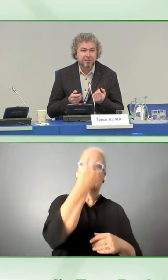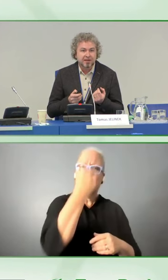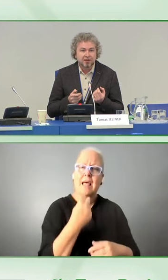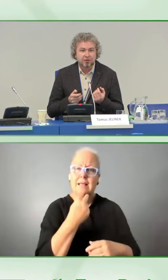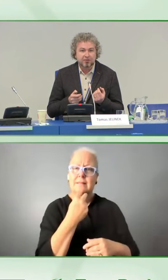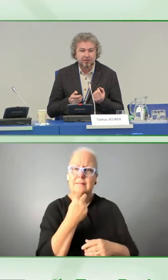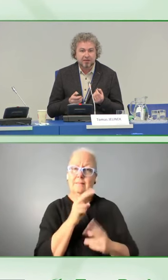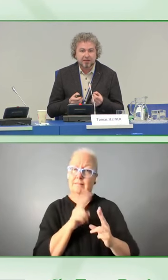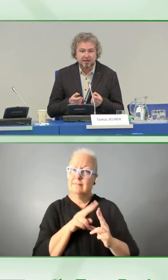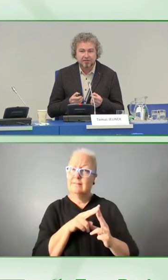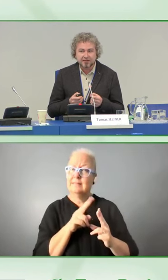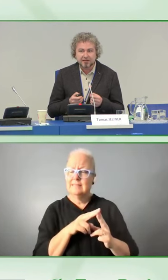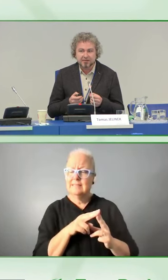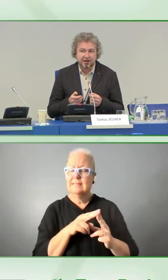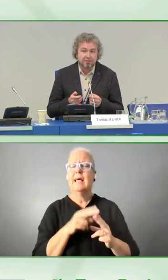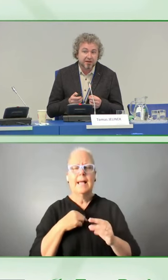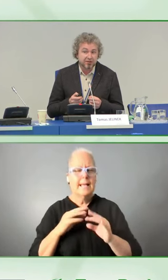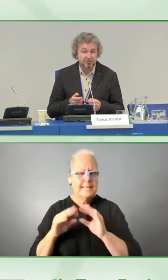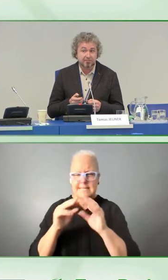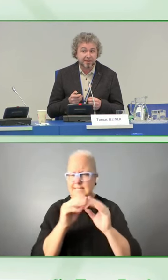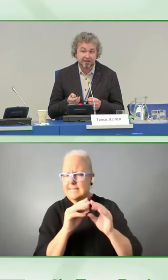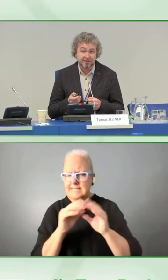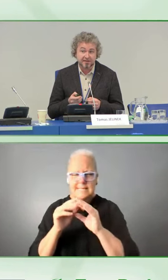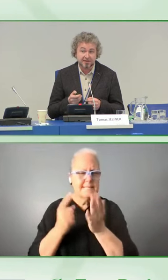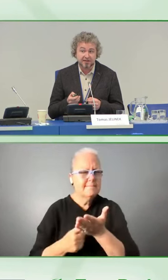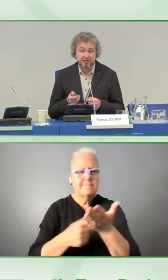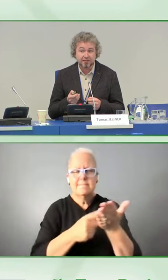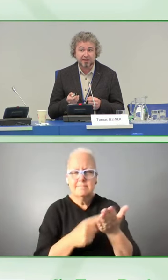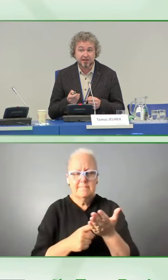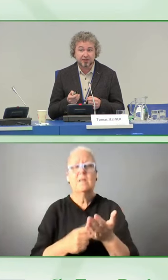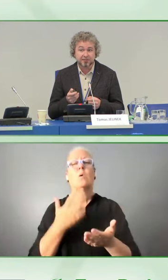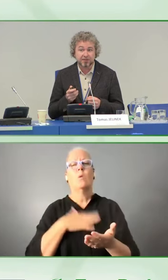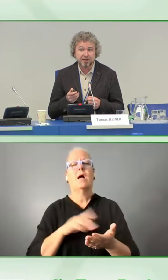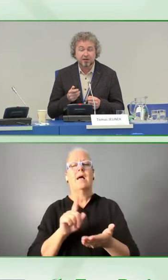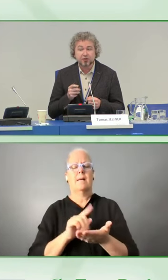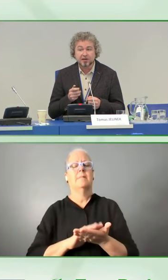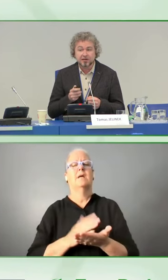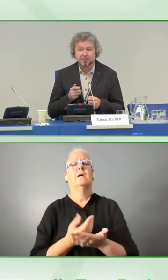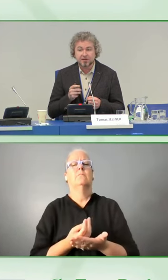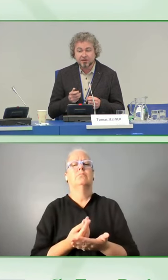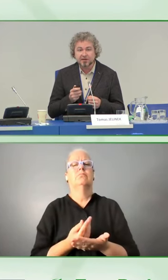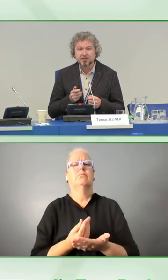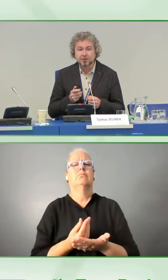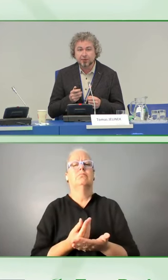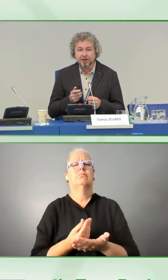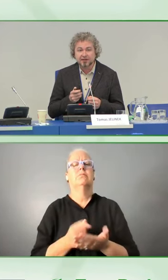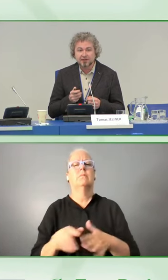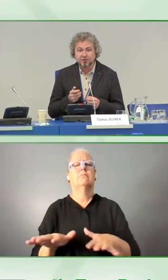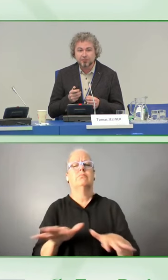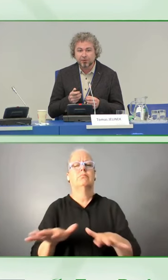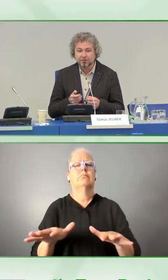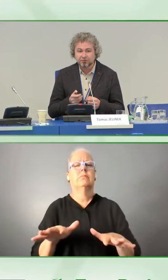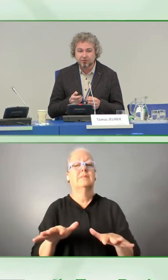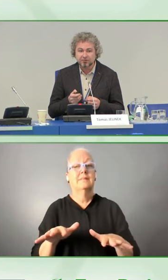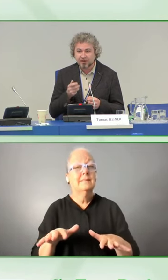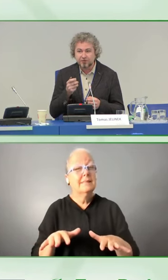solution of having vibration patterns in the application. You can imagine it in a way that if you point to the five